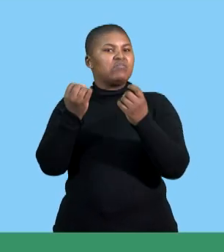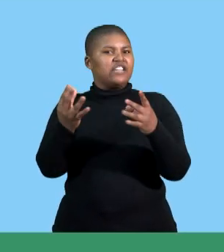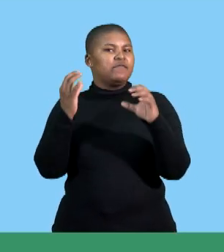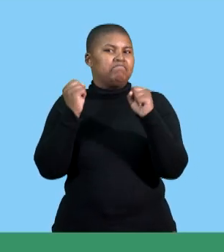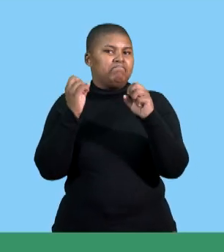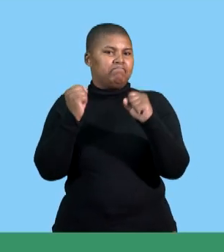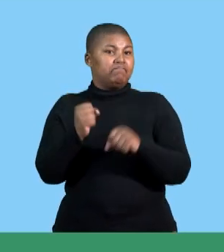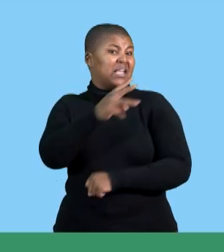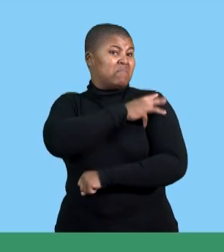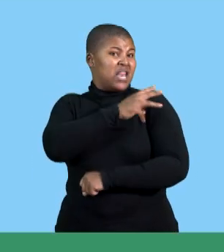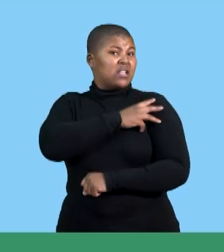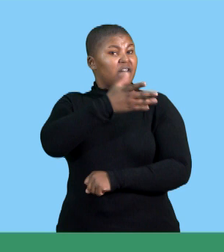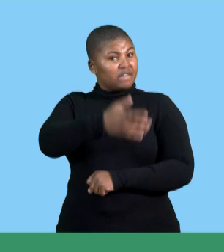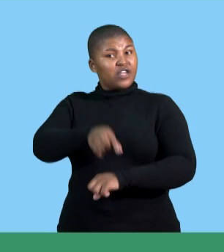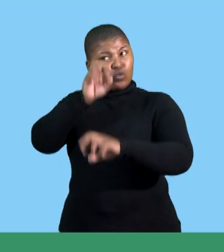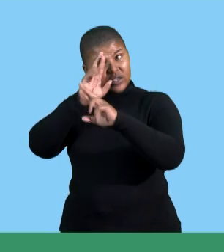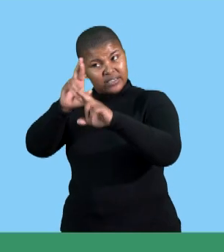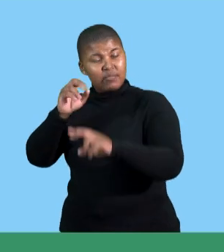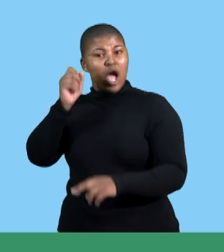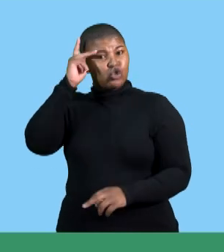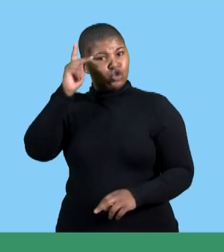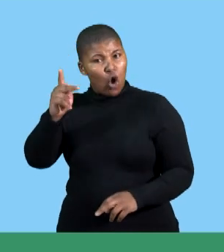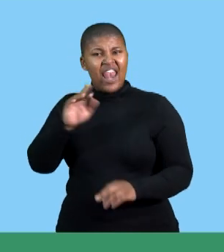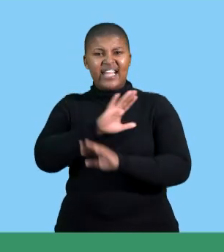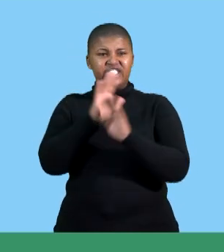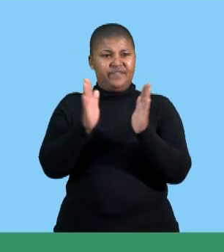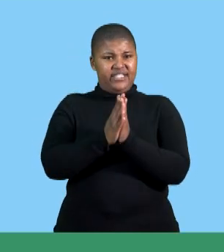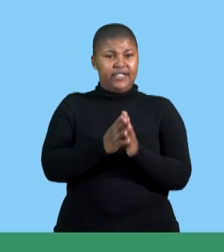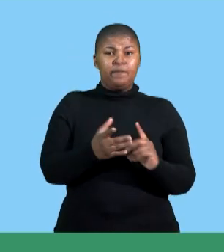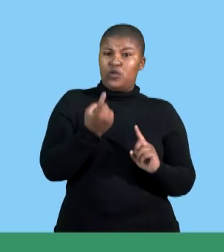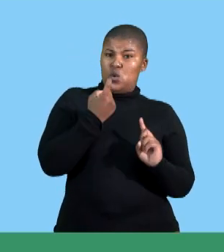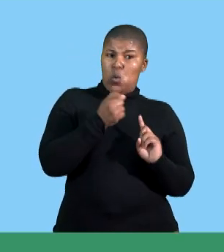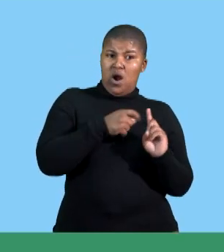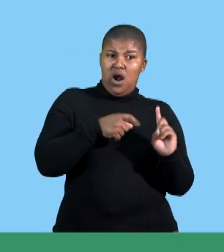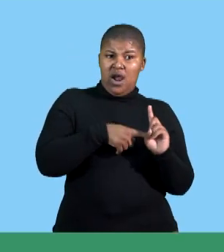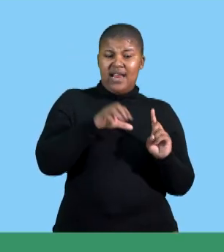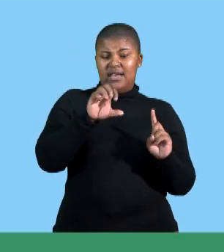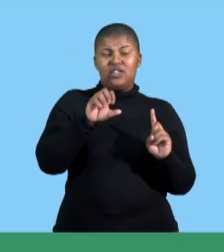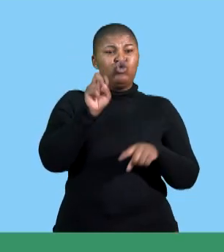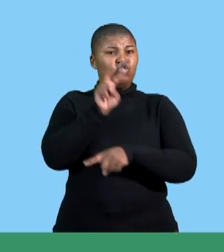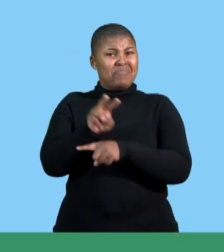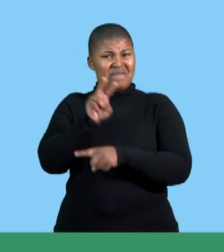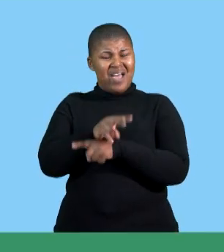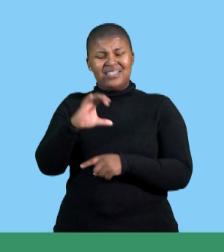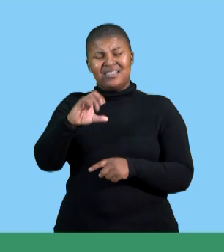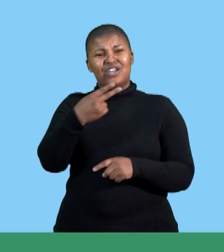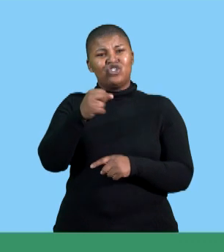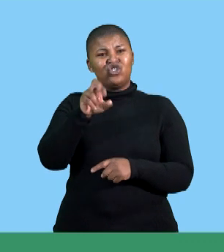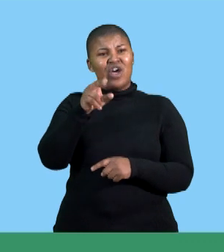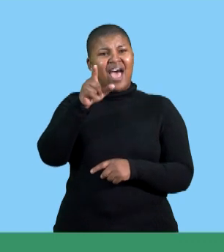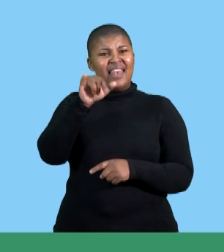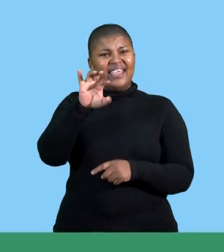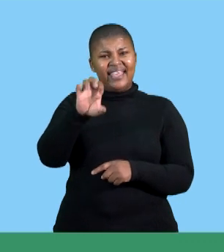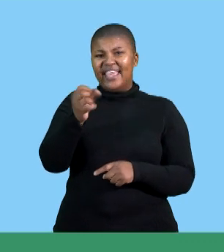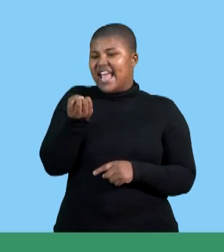and skills charlie one of the supervisors never delegates tasks to younger team members because he